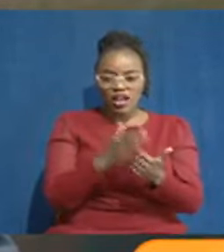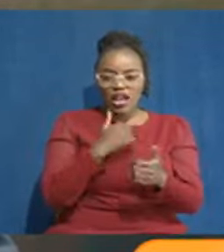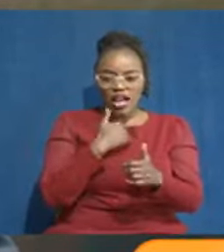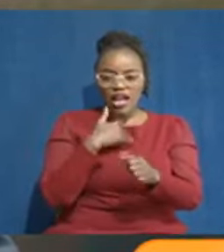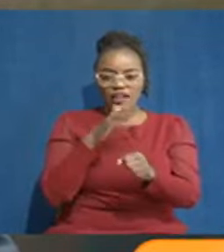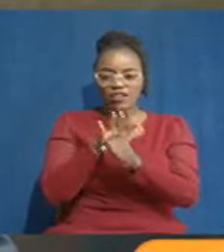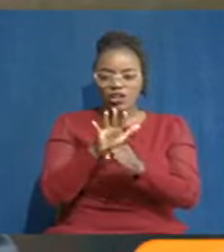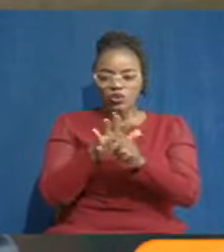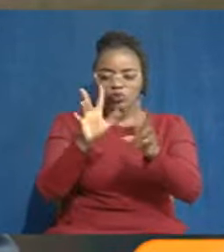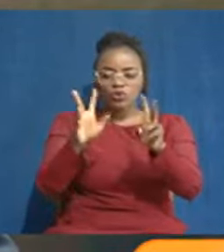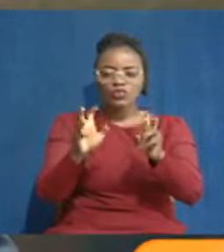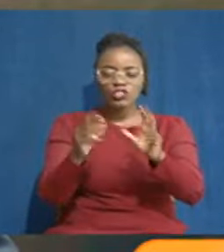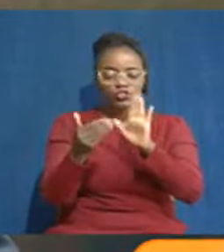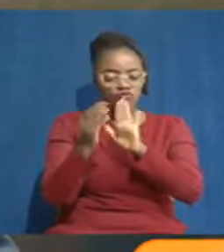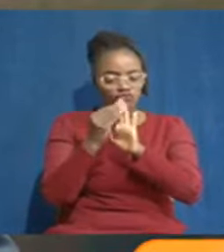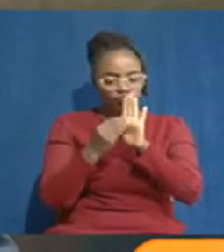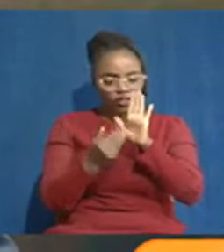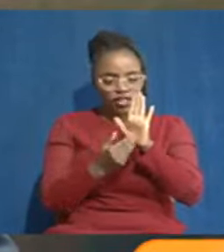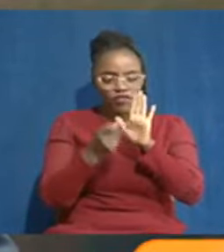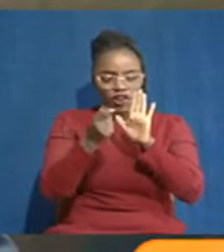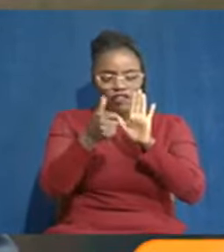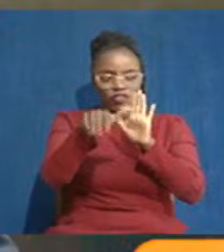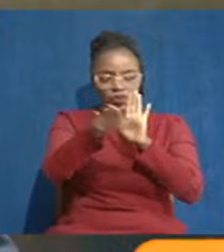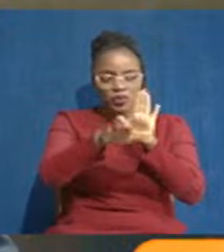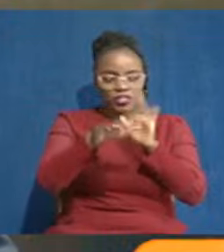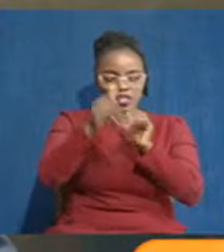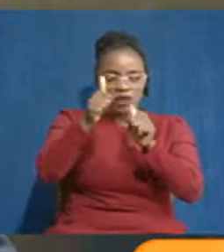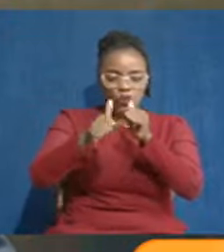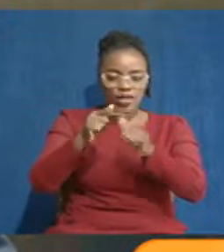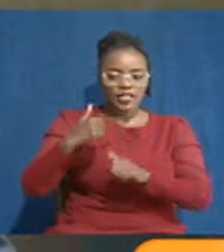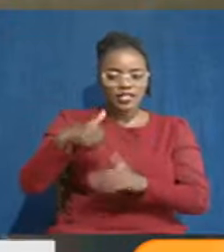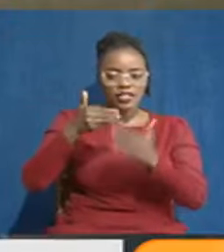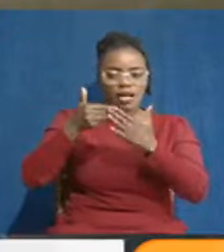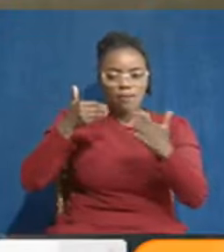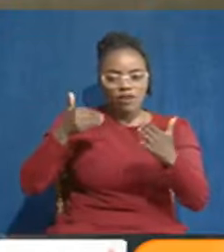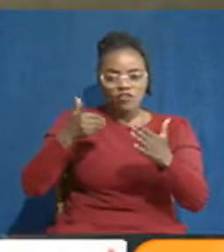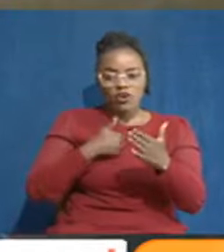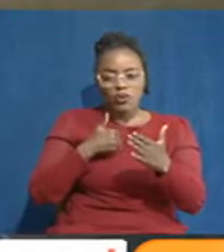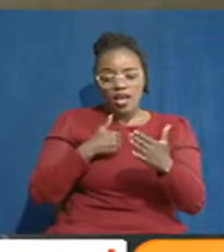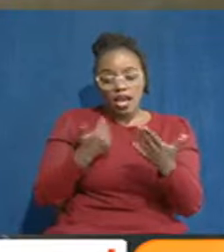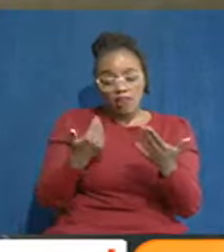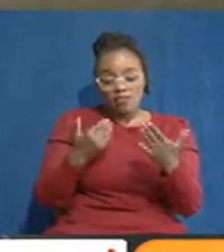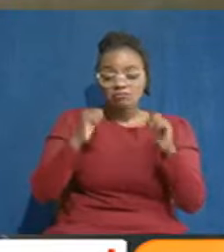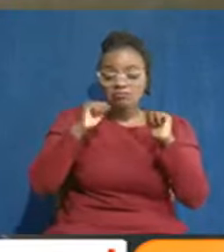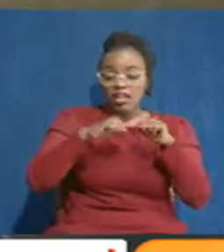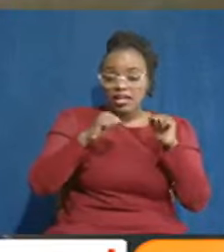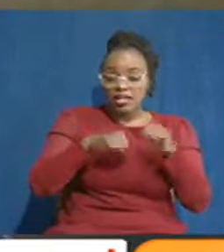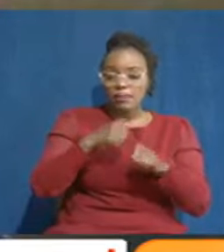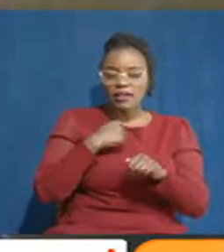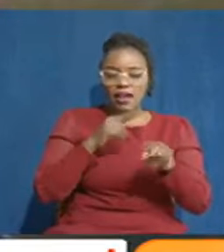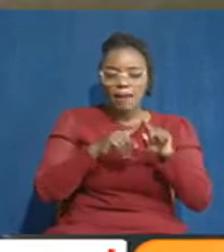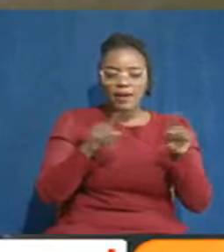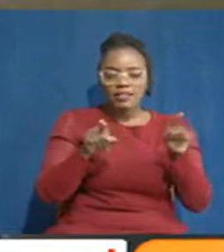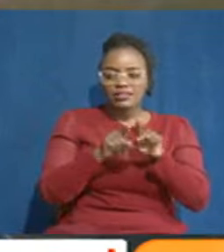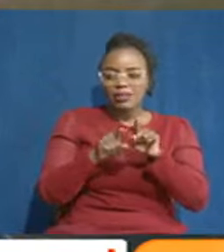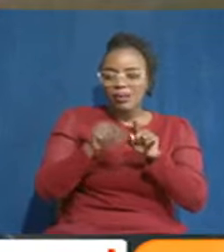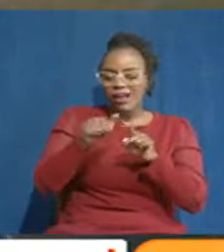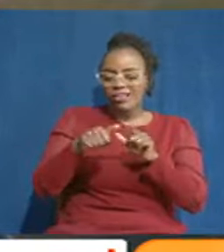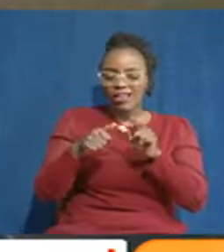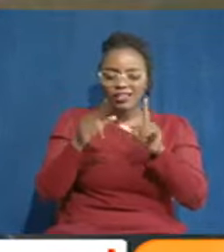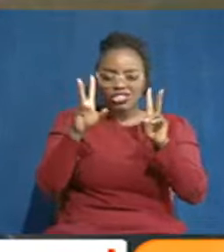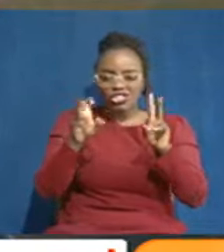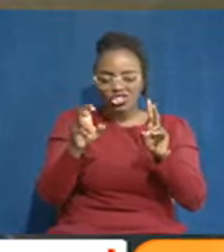number of issues. There are a few areas which we had come into some agreement, but they are outstanding issues.